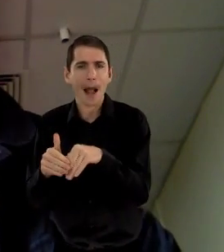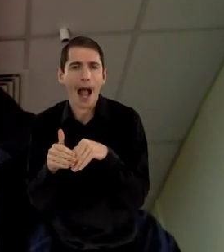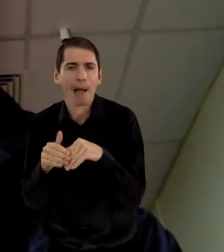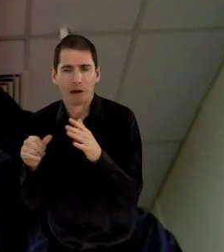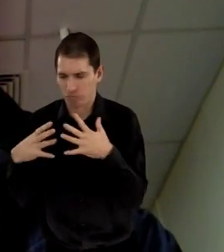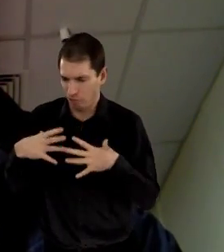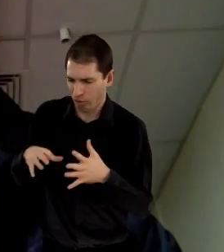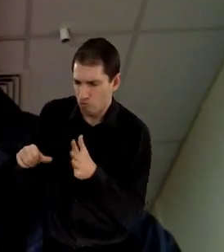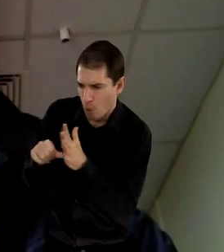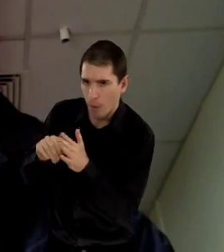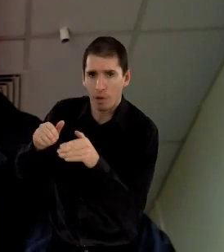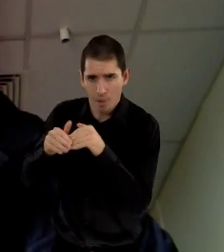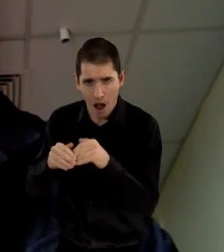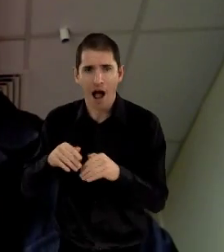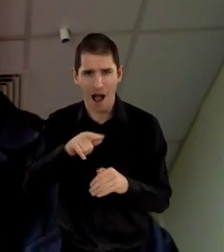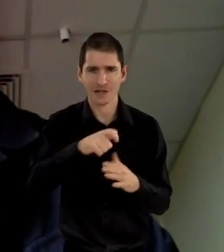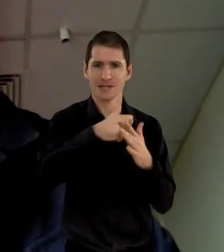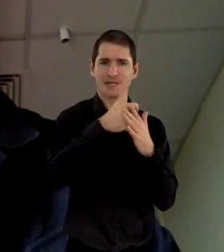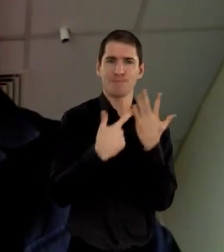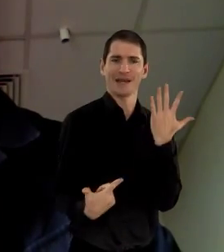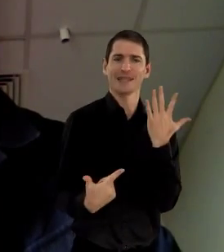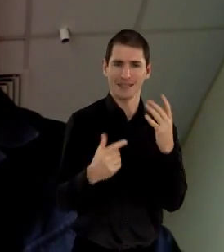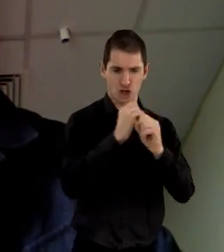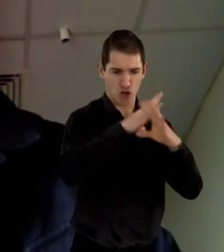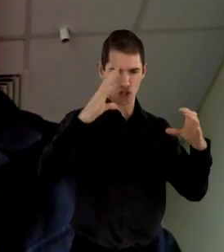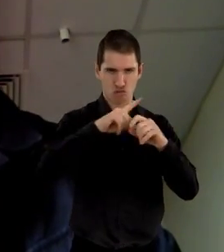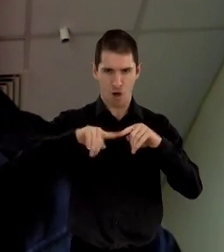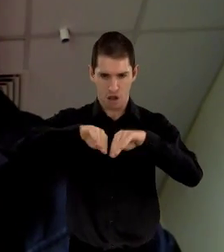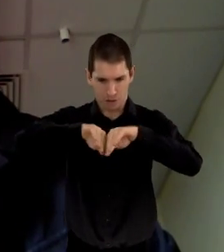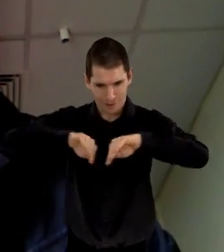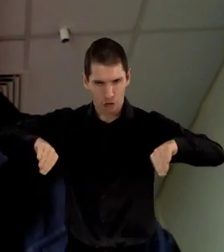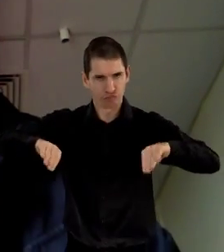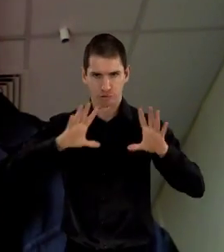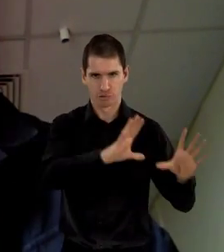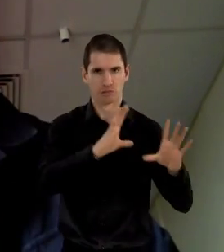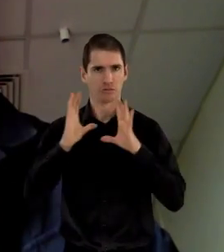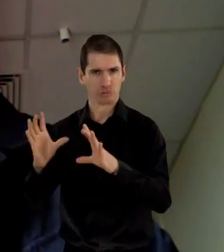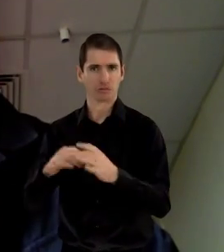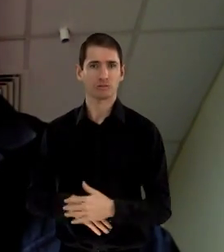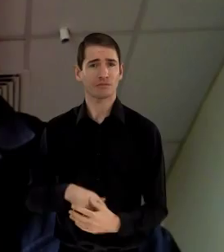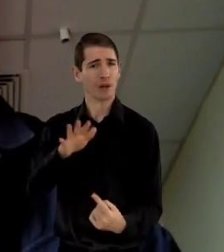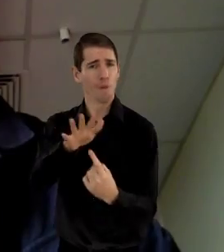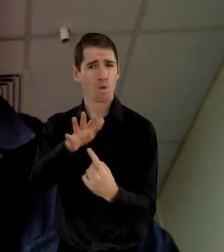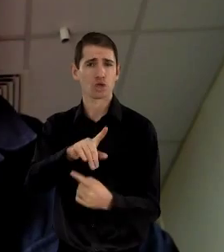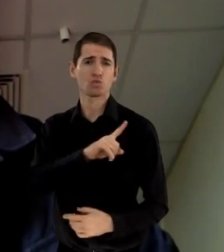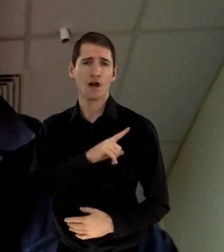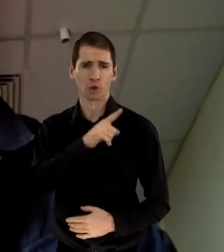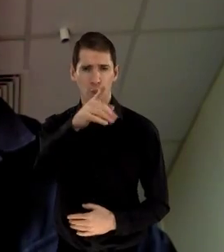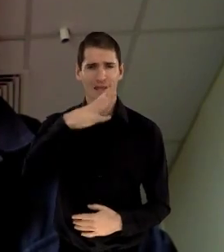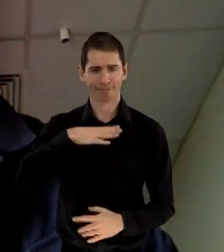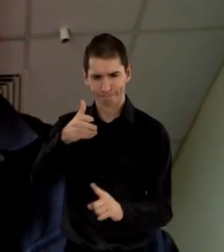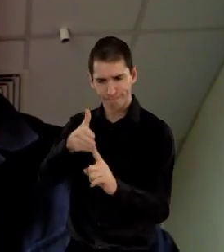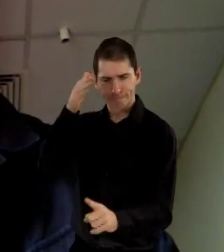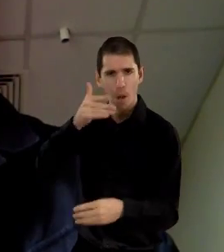impairment from the concept disability. This is important, because if you're going to